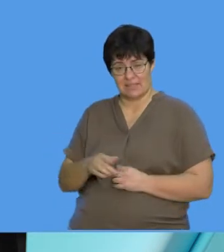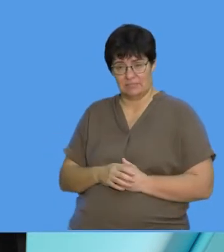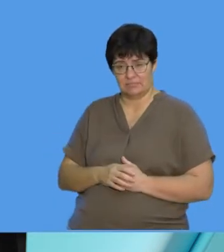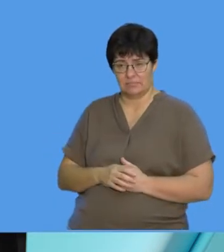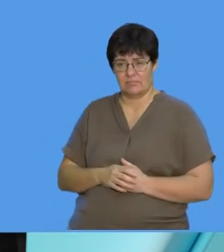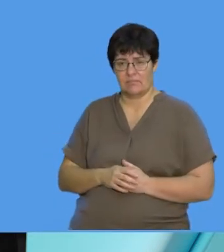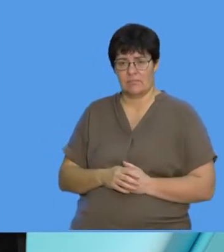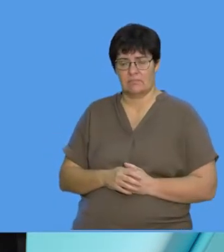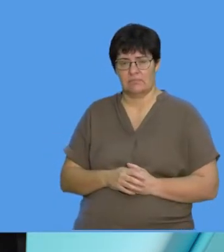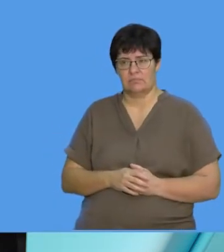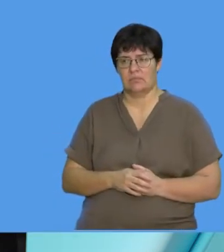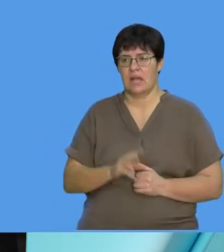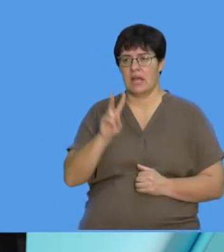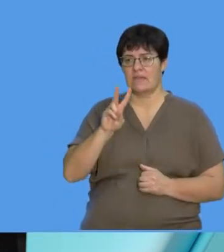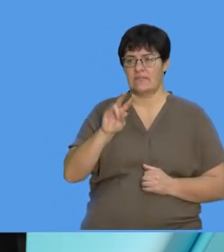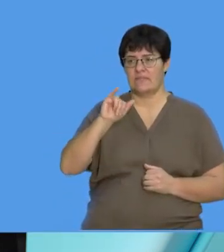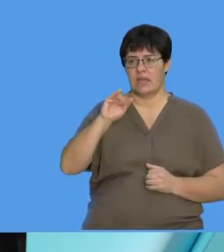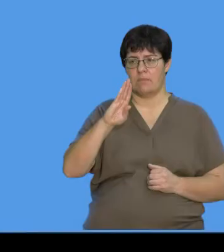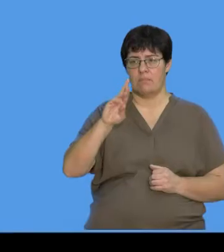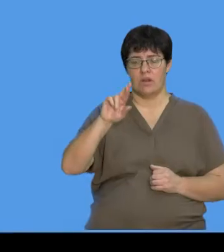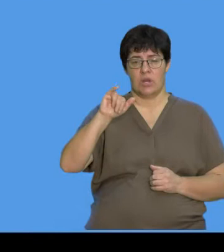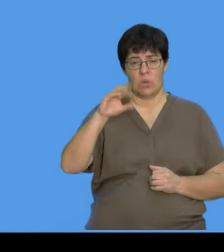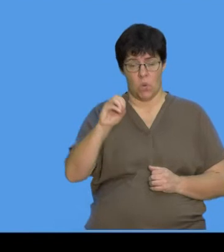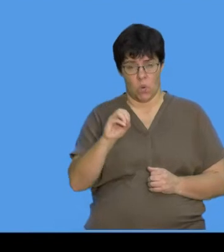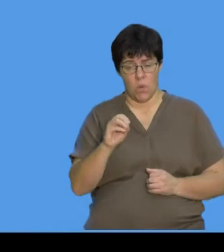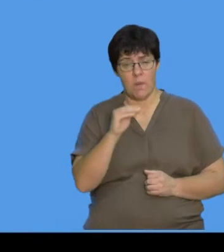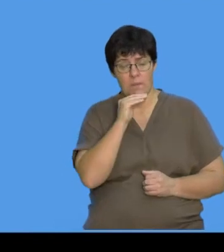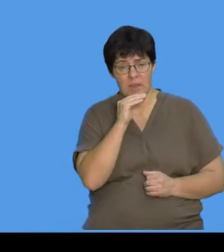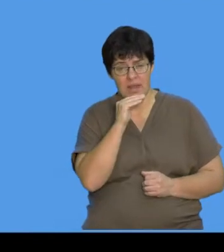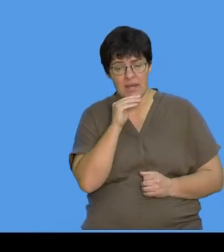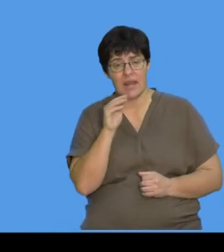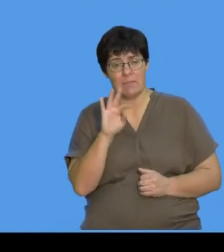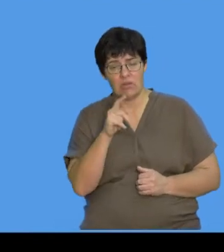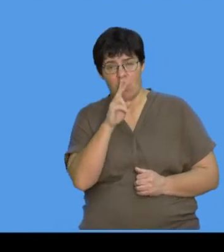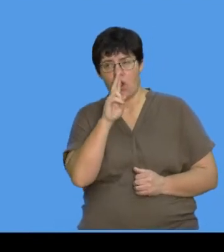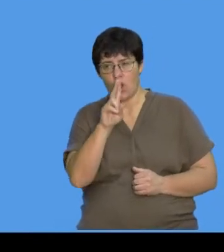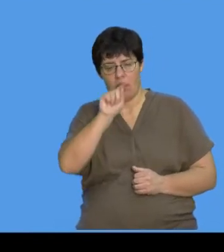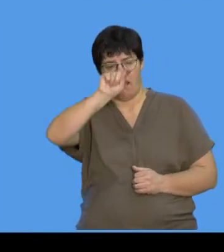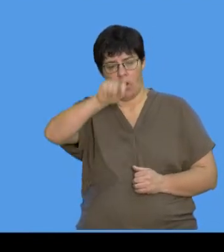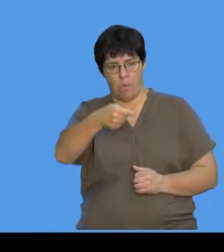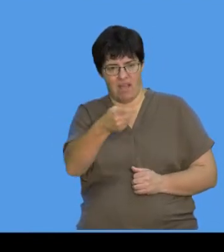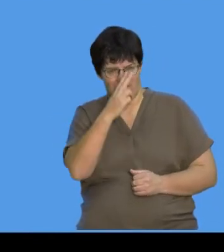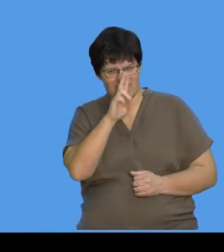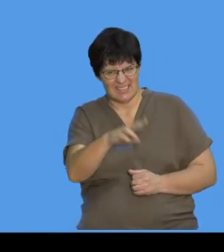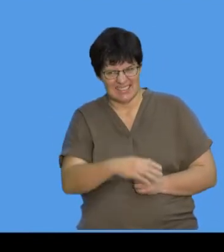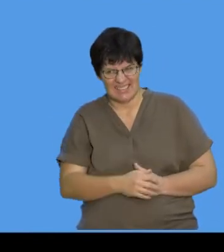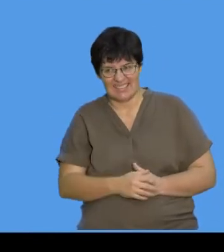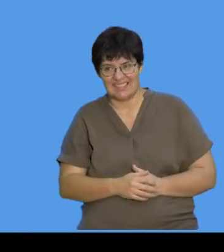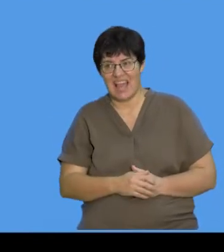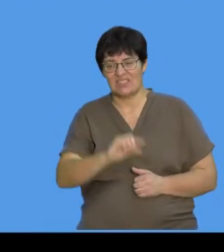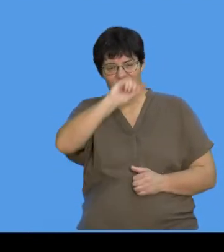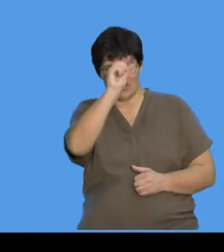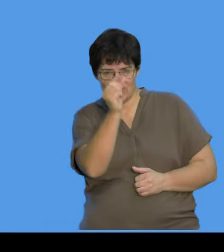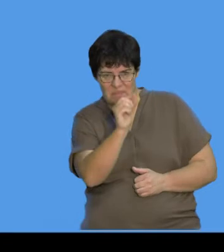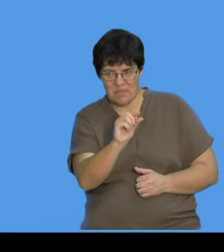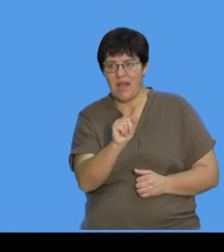picture over there, right? It's a vibrio. And what a vibrio means, it's a bacteria that looks like a comma, right? It's